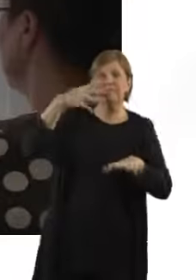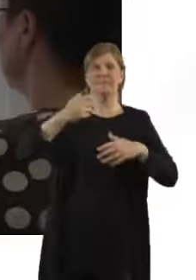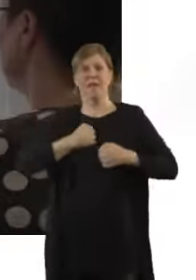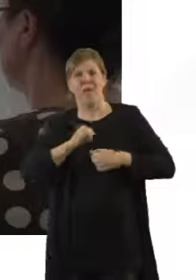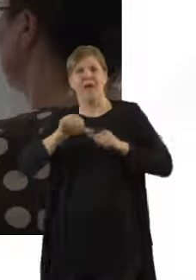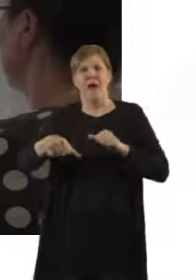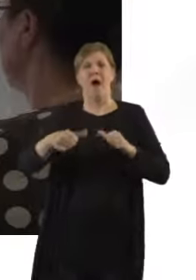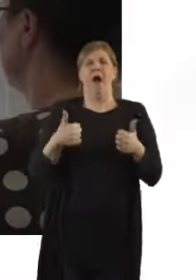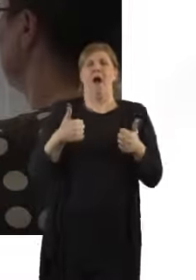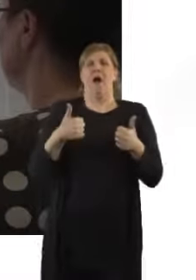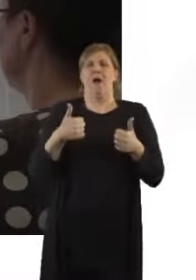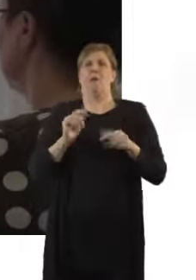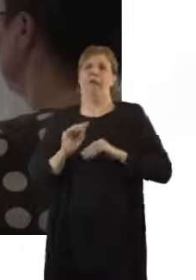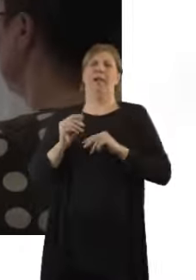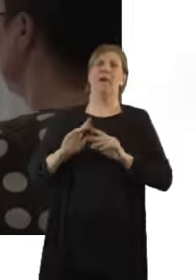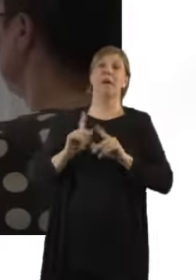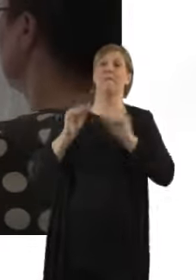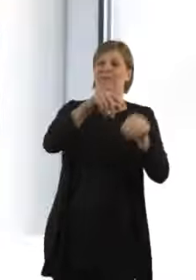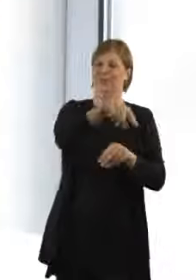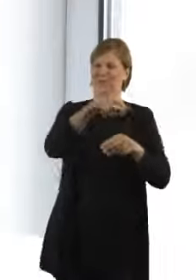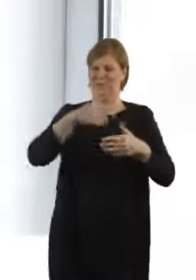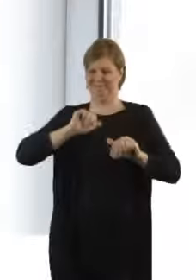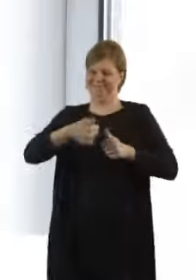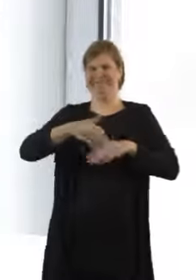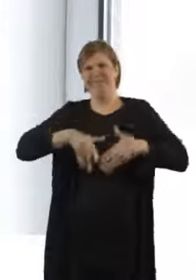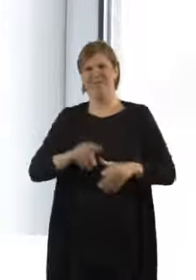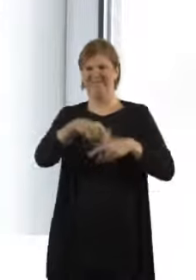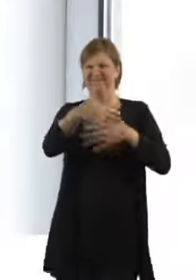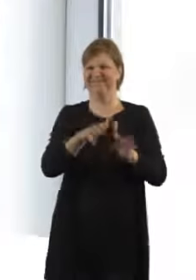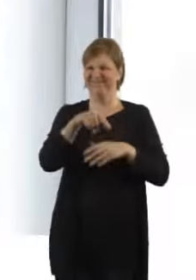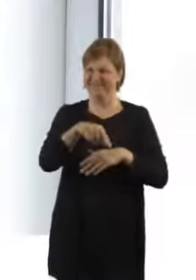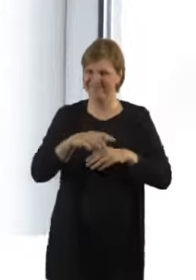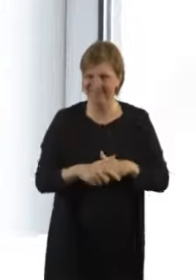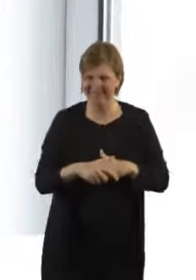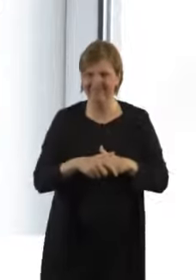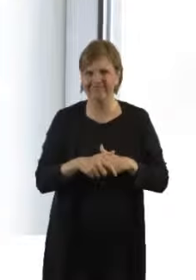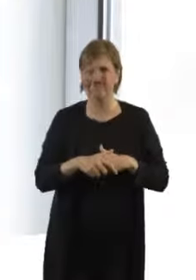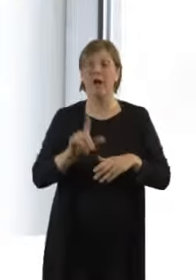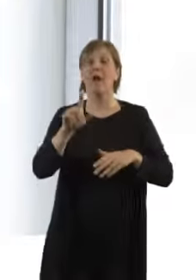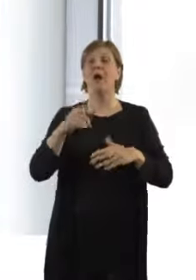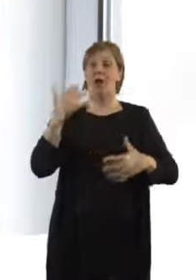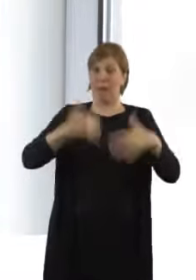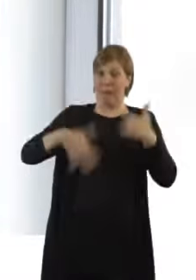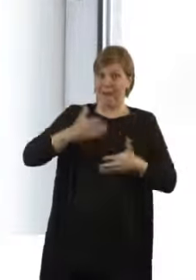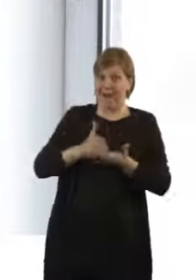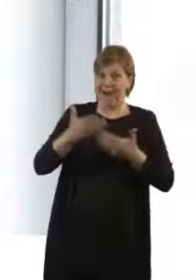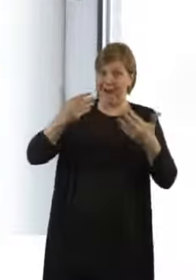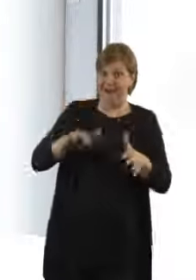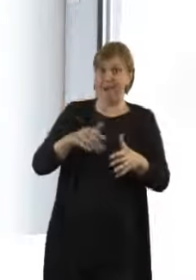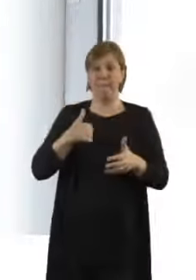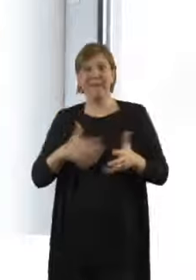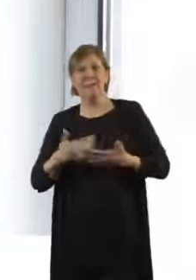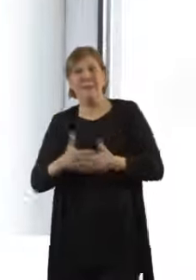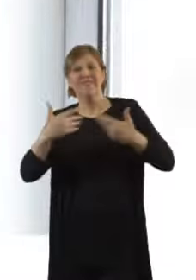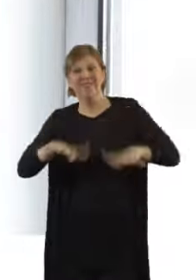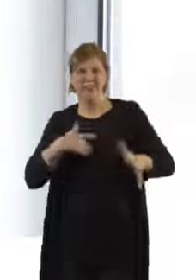up to the postnatal ward. We don't bath the baby in labour ward before going to the postnatal